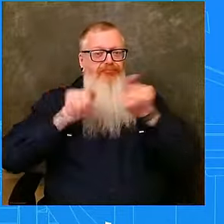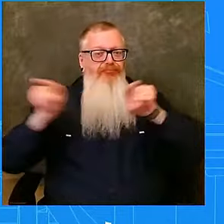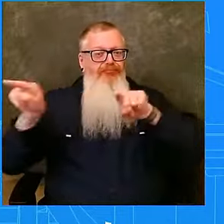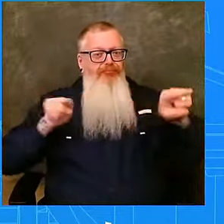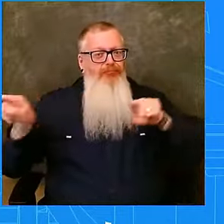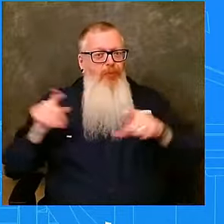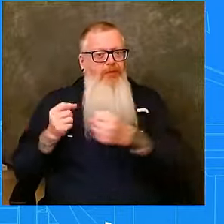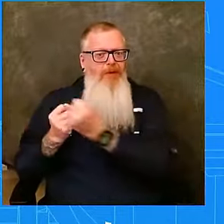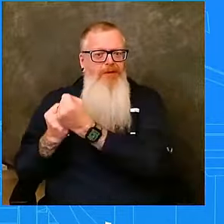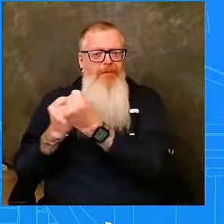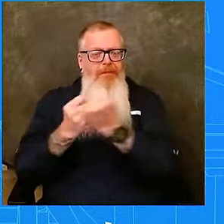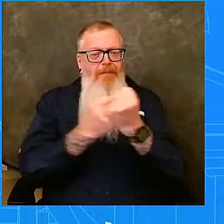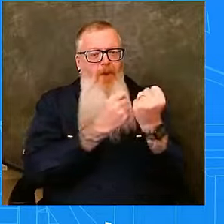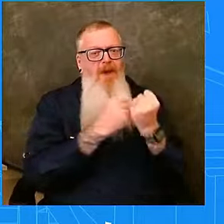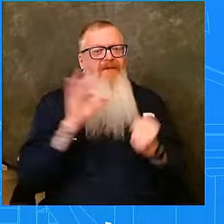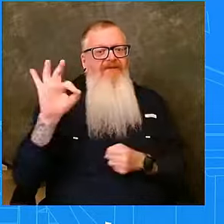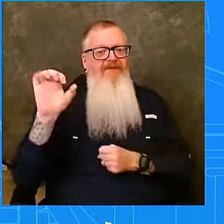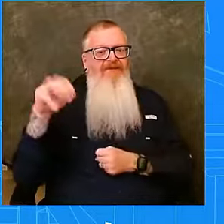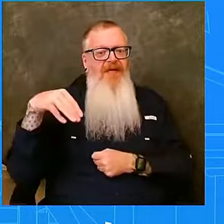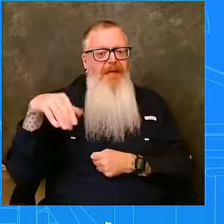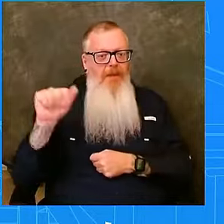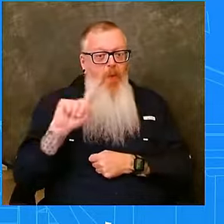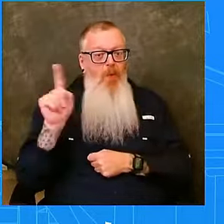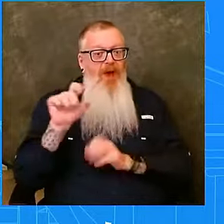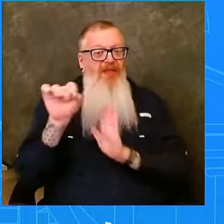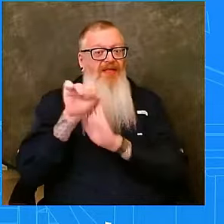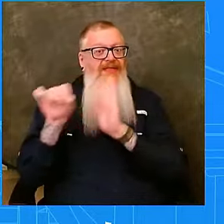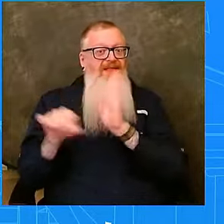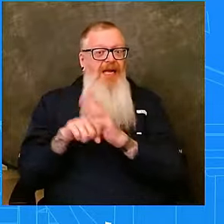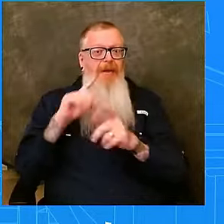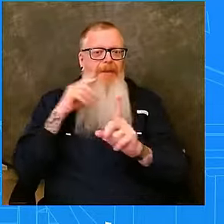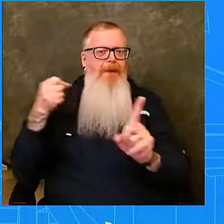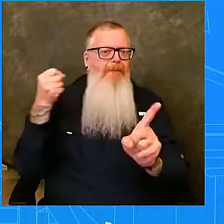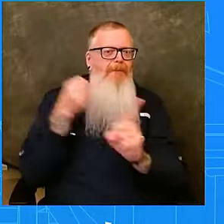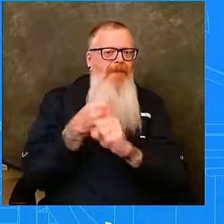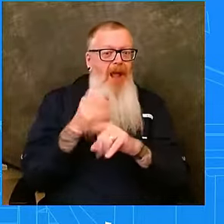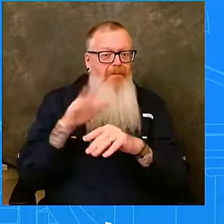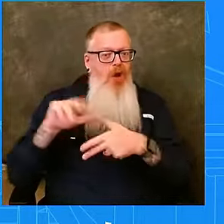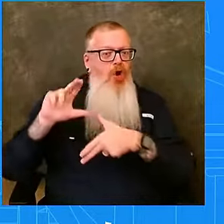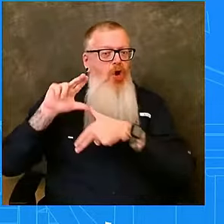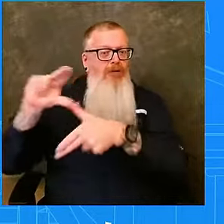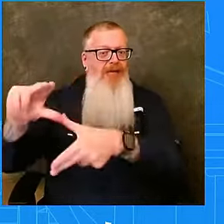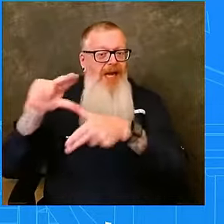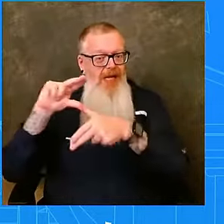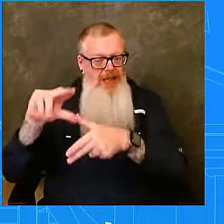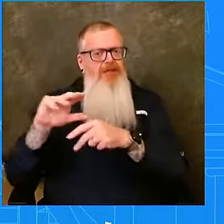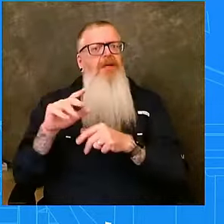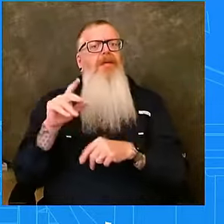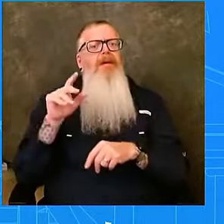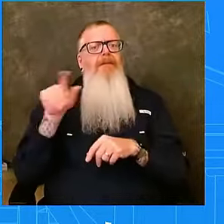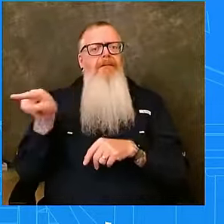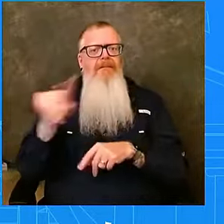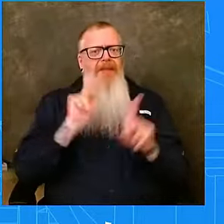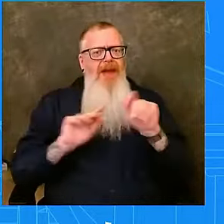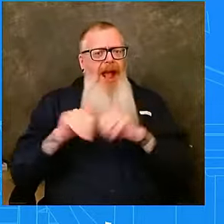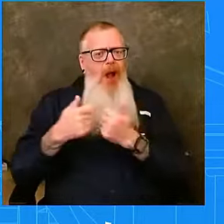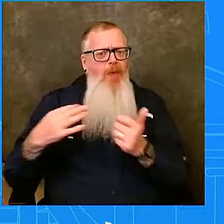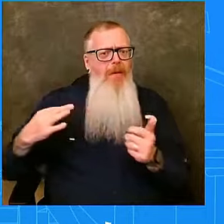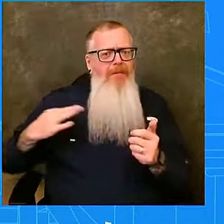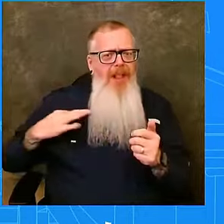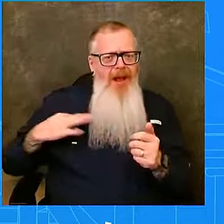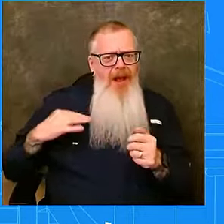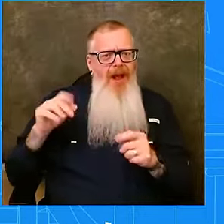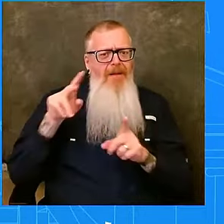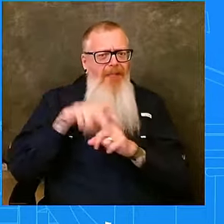the affected states, helping survivors apply for assistance. These personnel across the Southeast, including Florida,